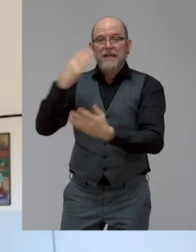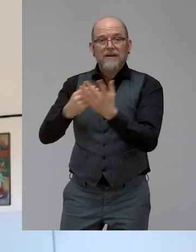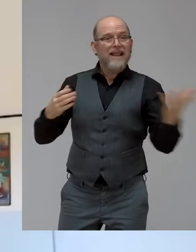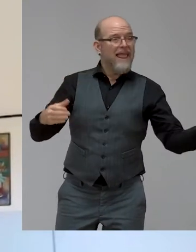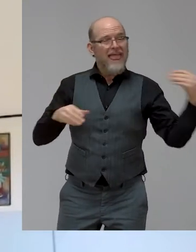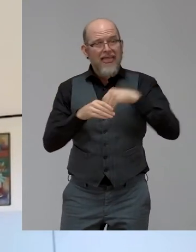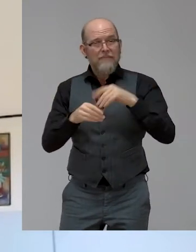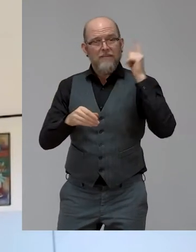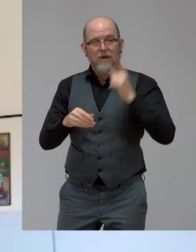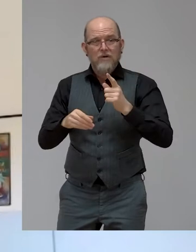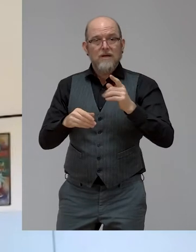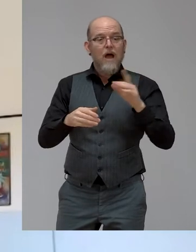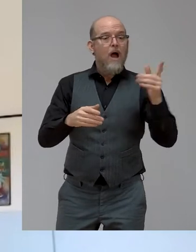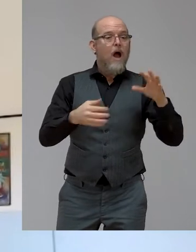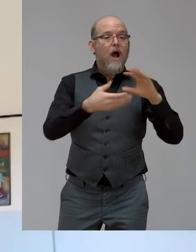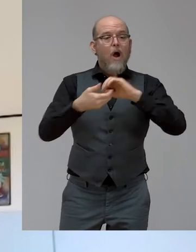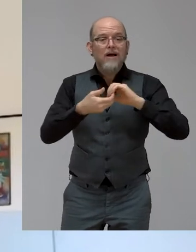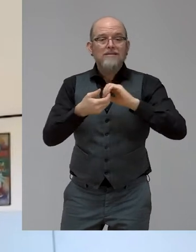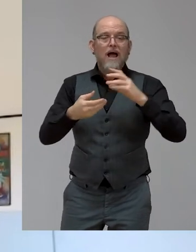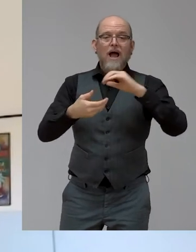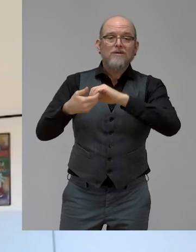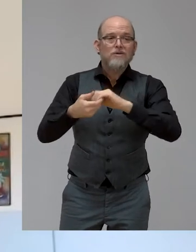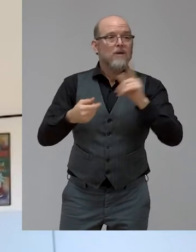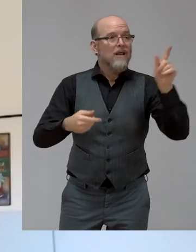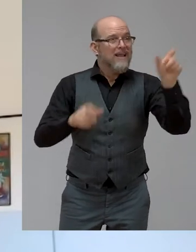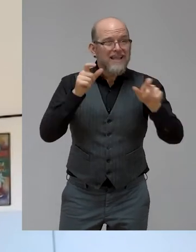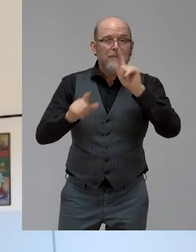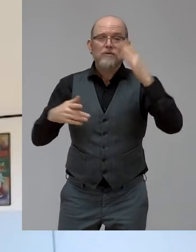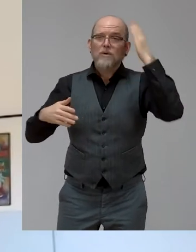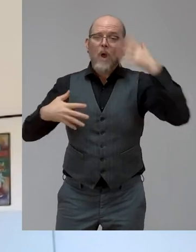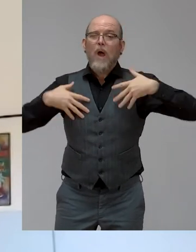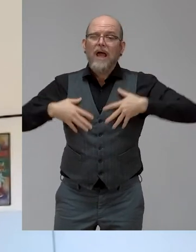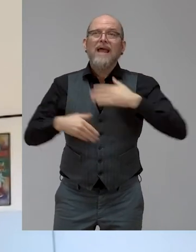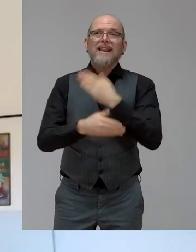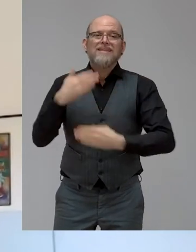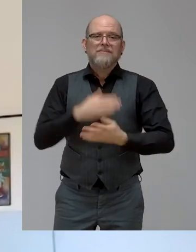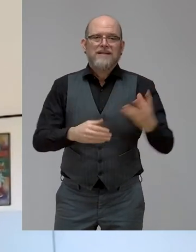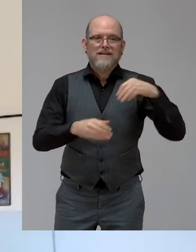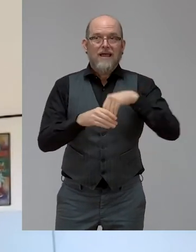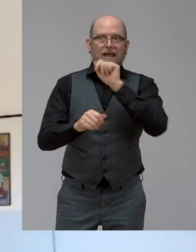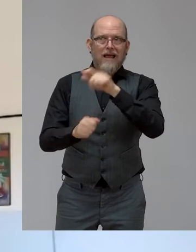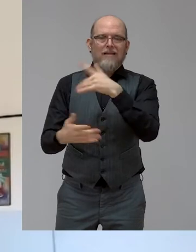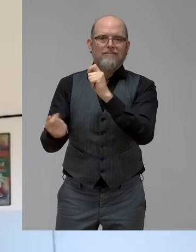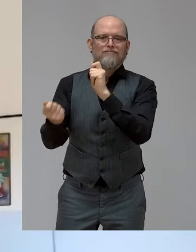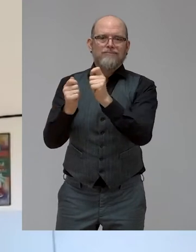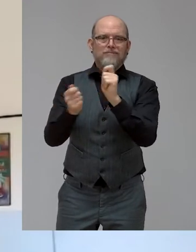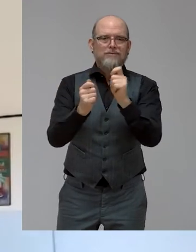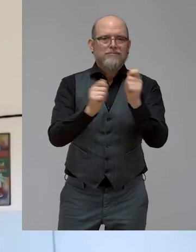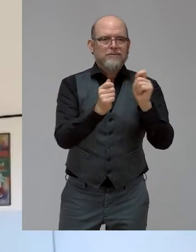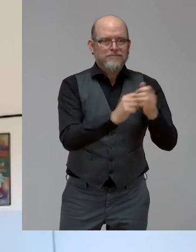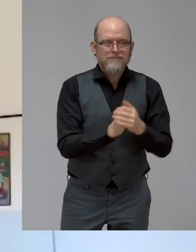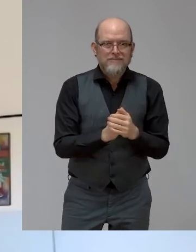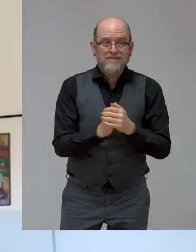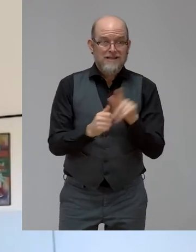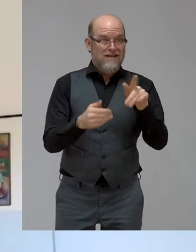If we're going to keep evolving society, uh, diverse organizations where we don't think, think about designing for some